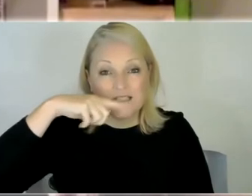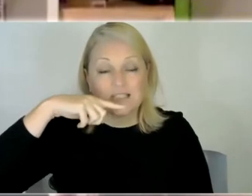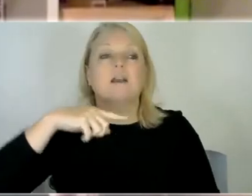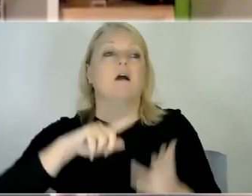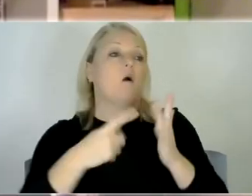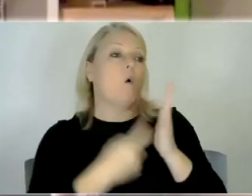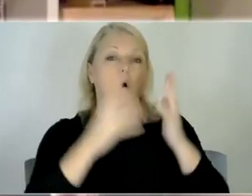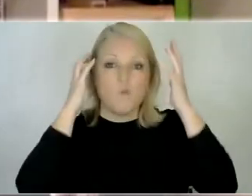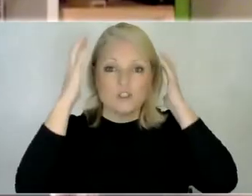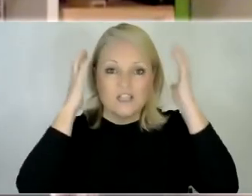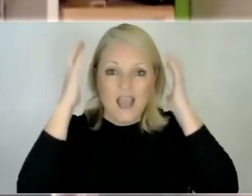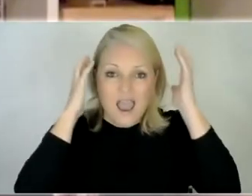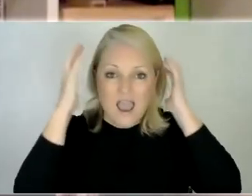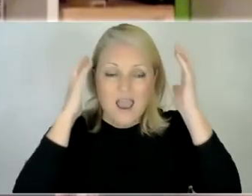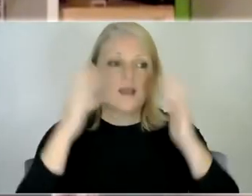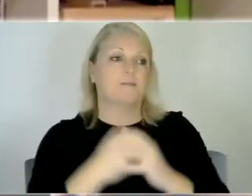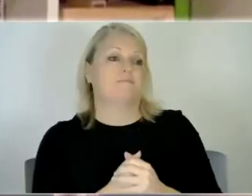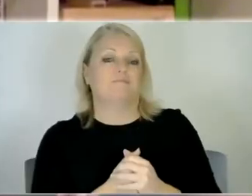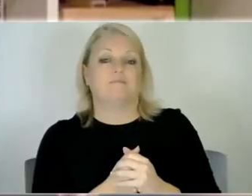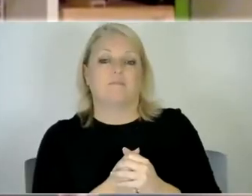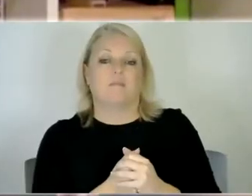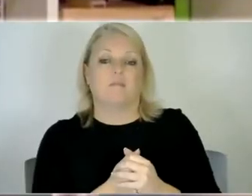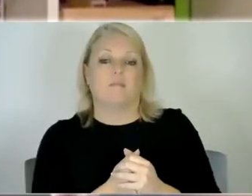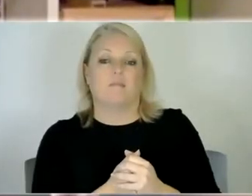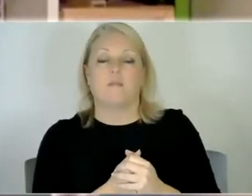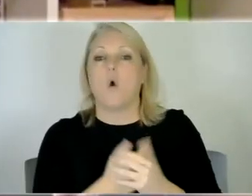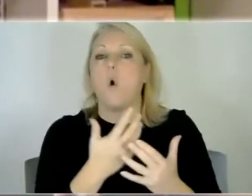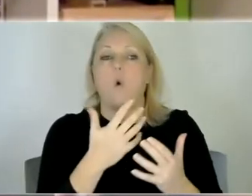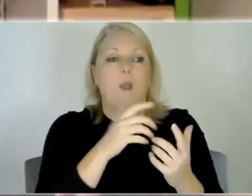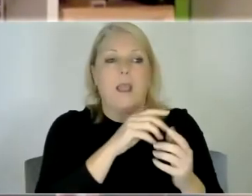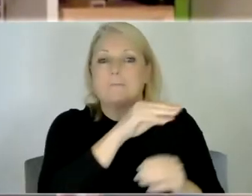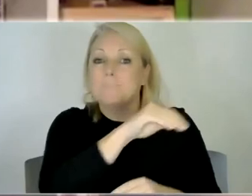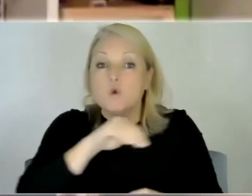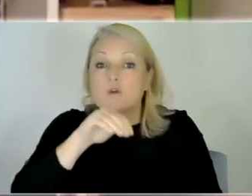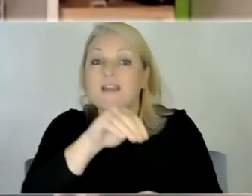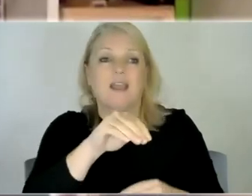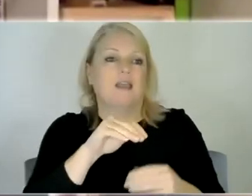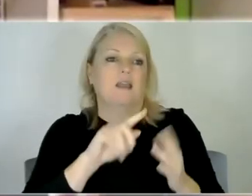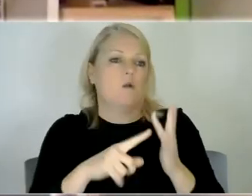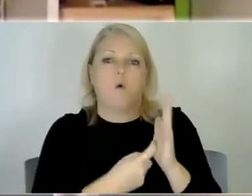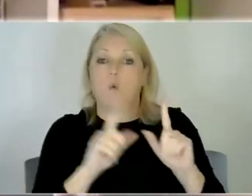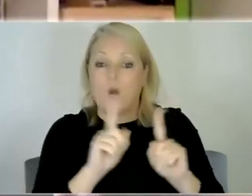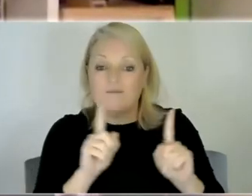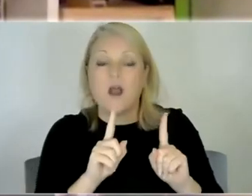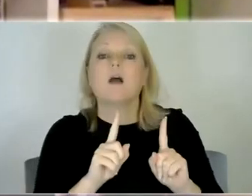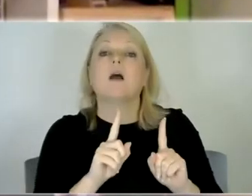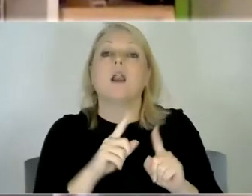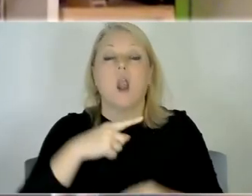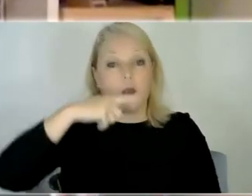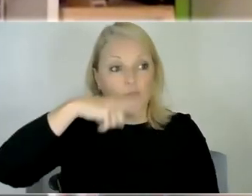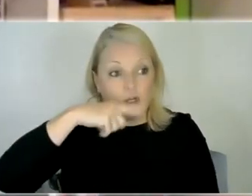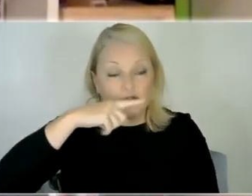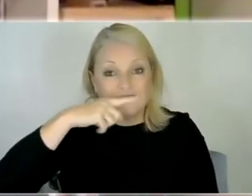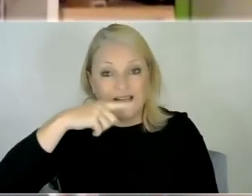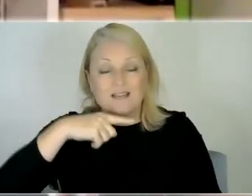if we're transitioning from from one thing to another it's you know okay we're you know you're gonna brush teeth for five